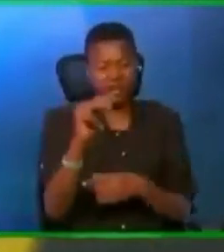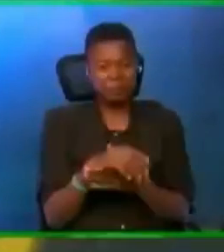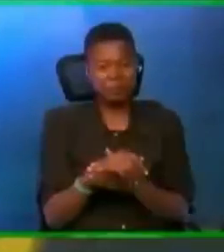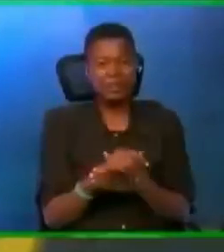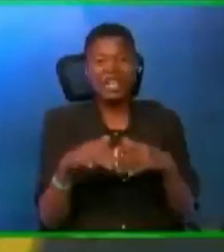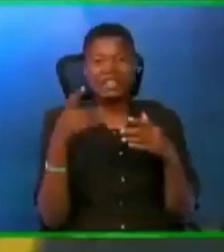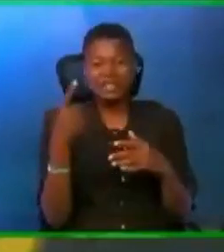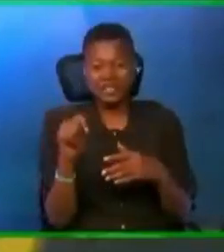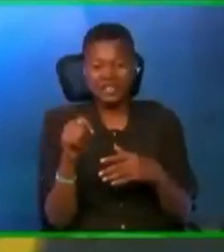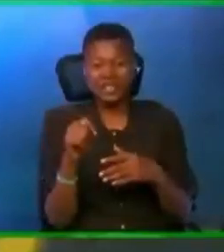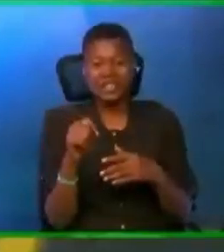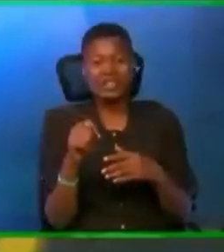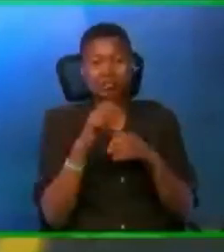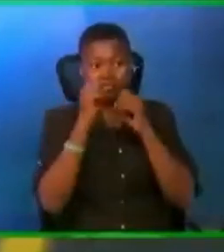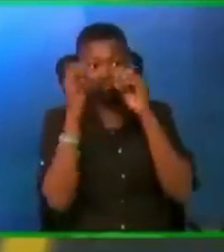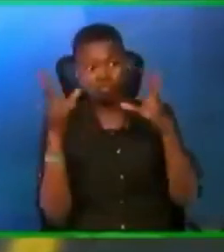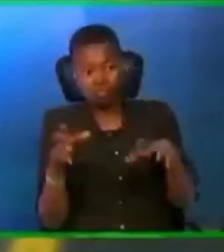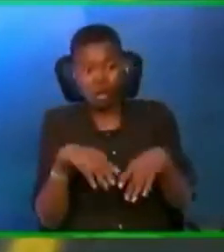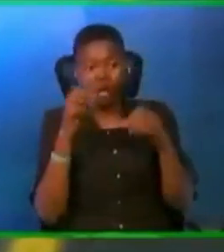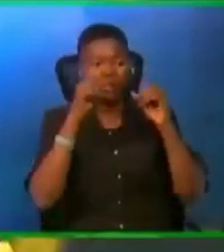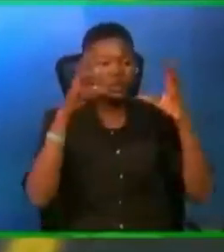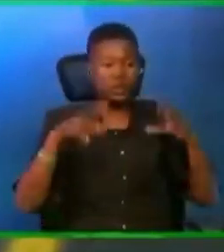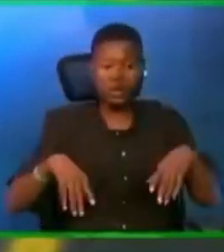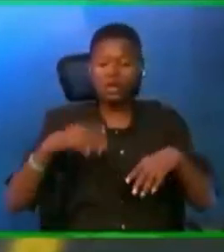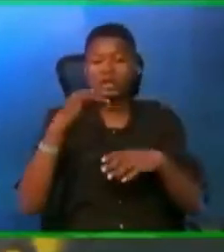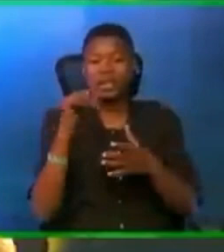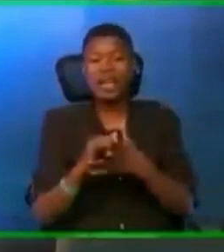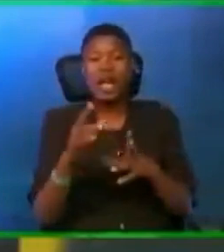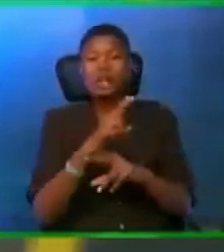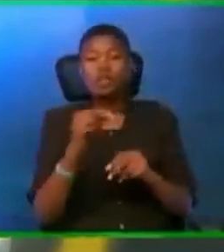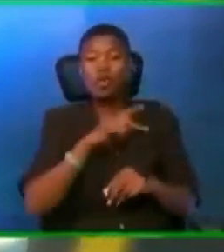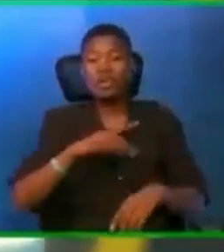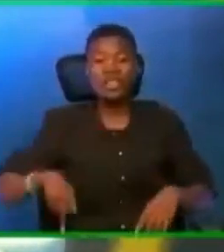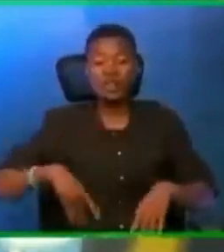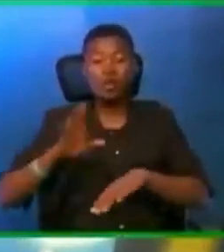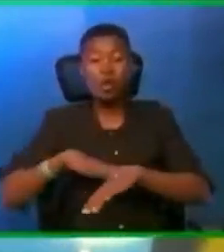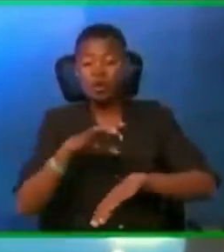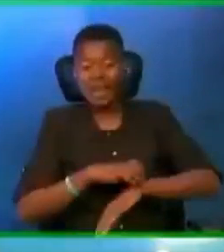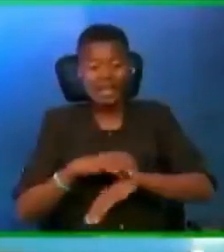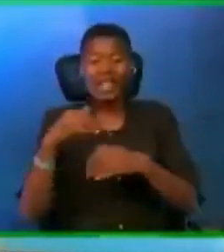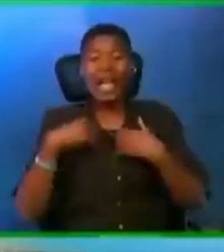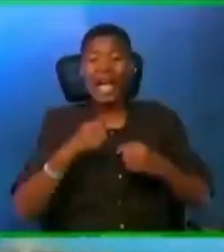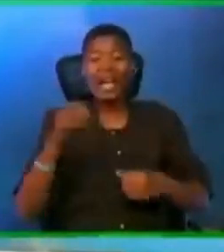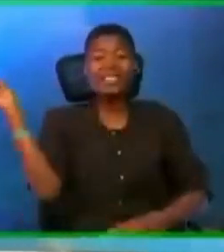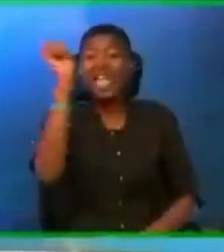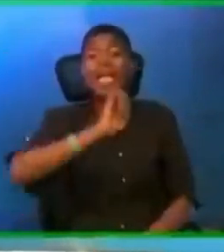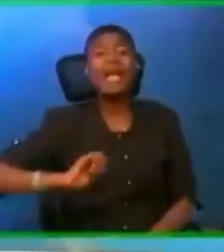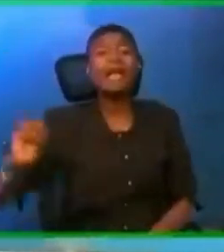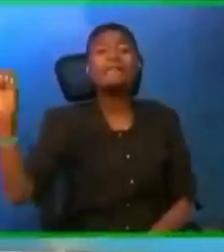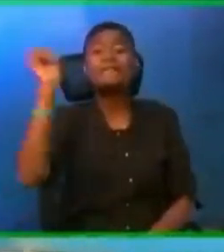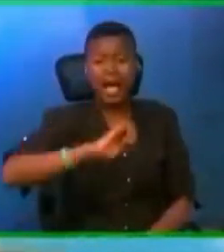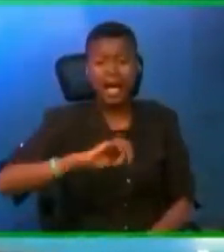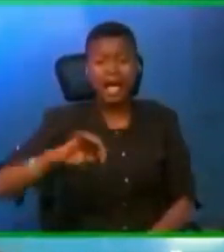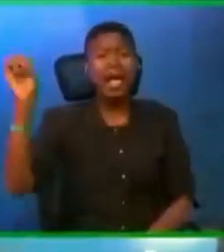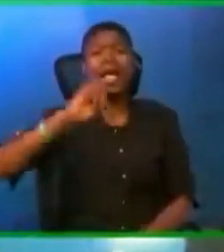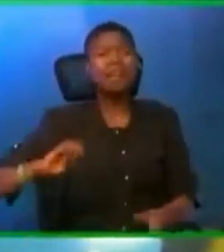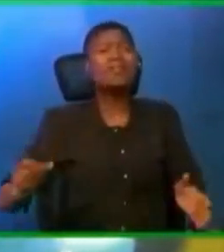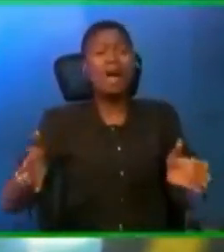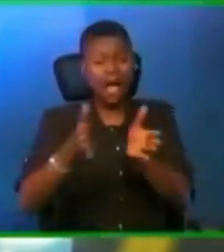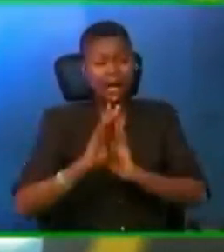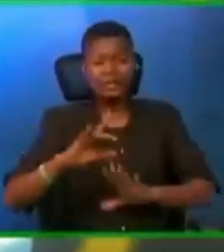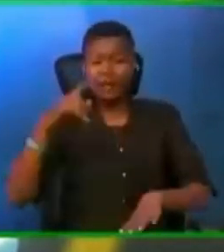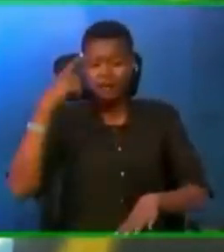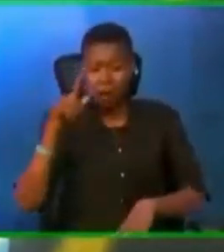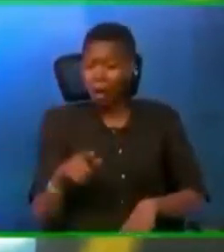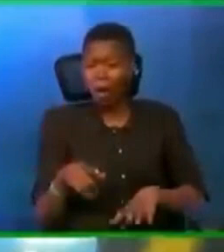The Italians and the magicians told the king that no king on earth has ever required this from any wise man. If this knowledge does not